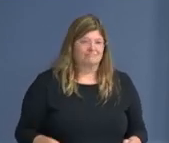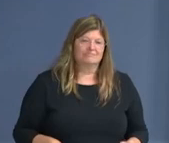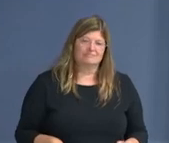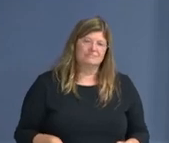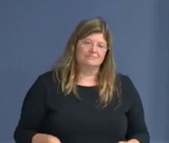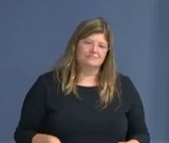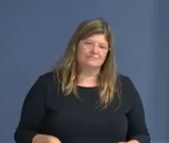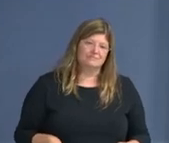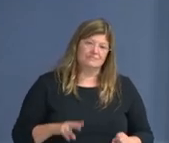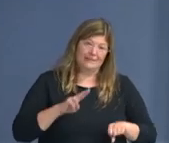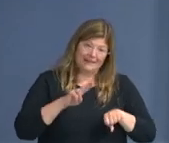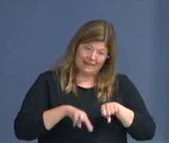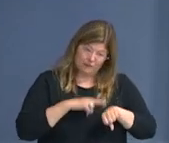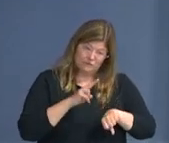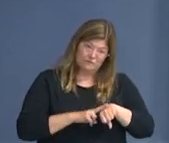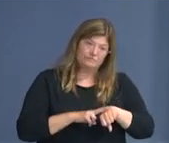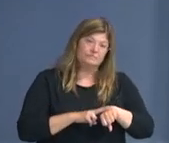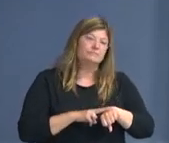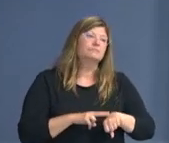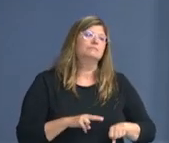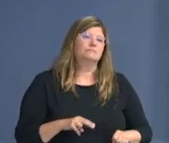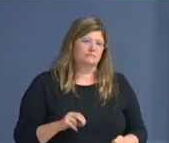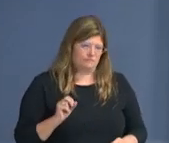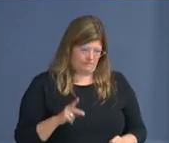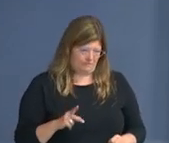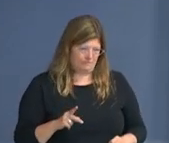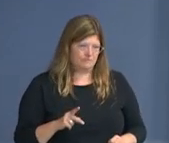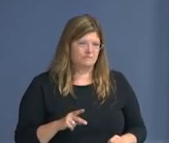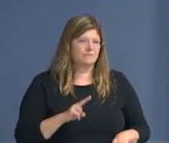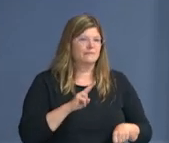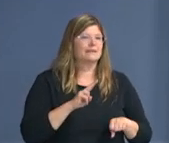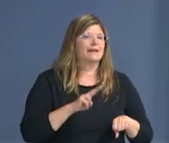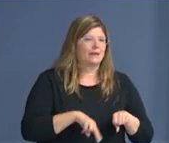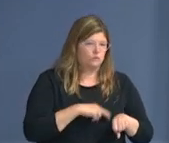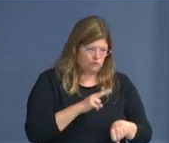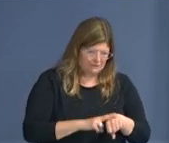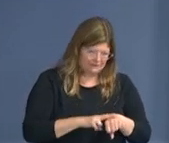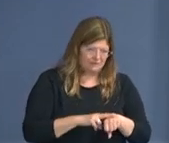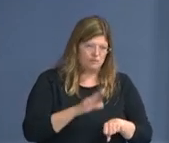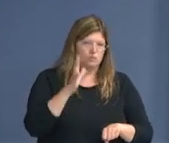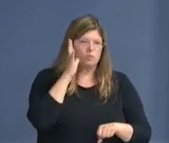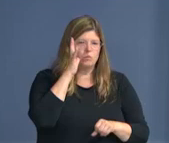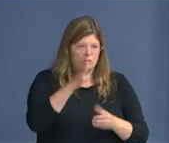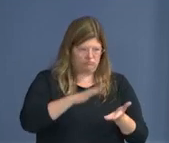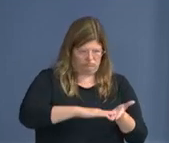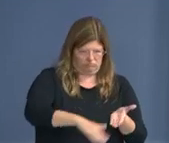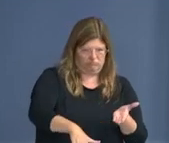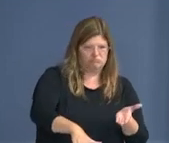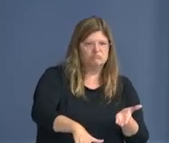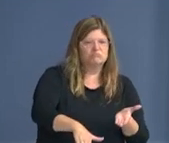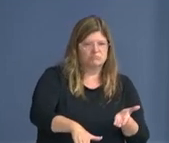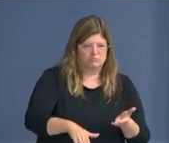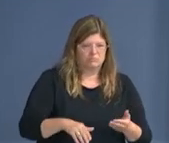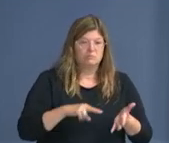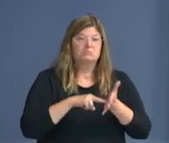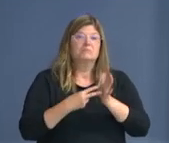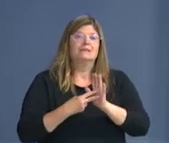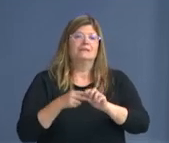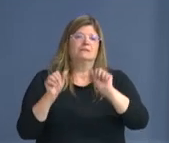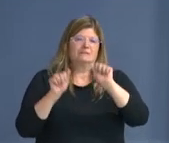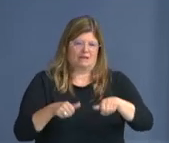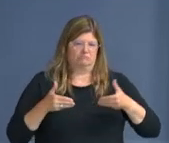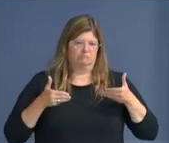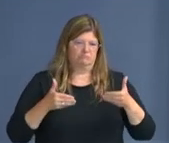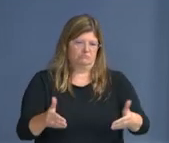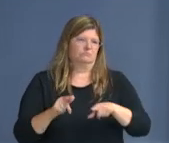Yes, the nationals are, um, we will waive them for training, uh, and